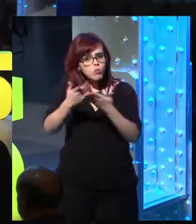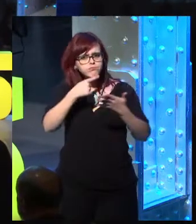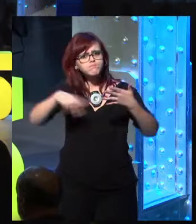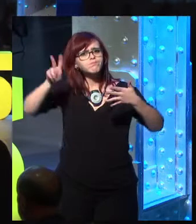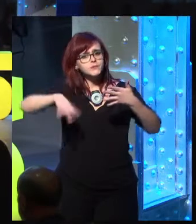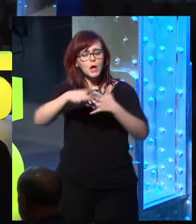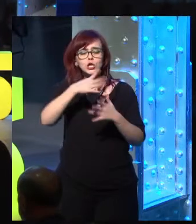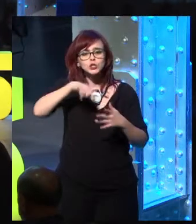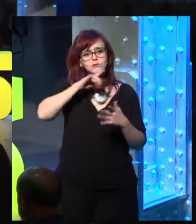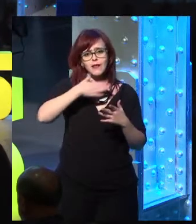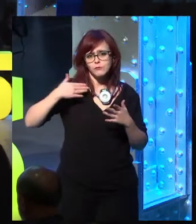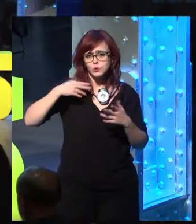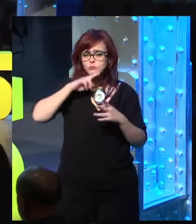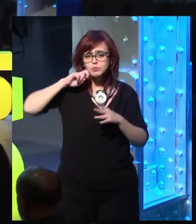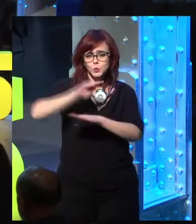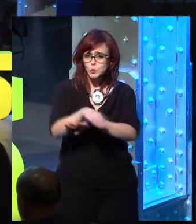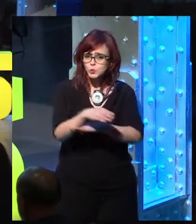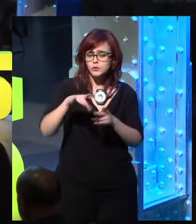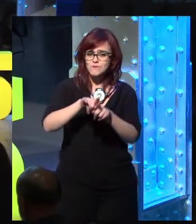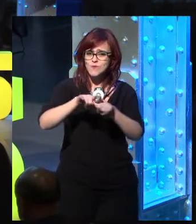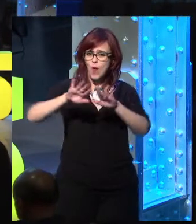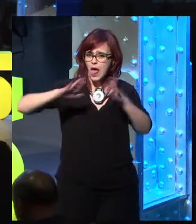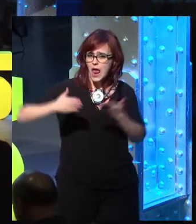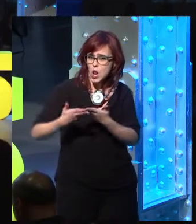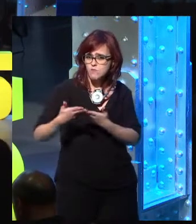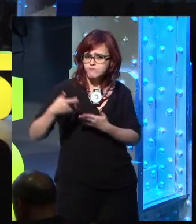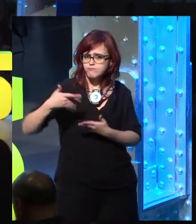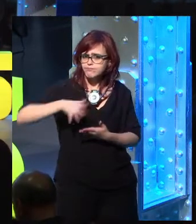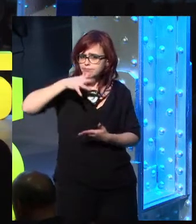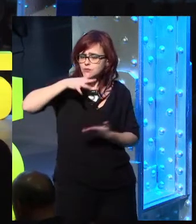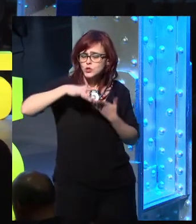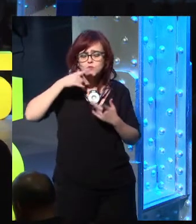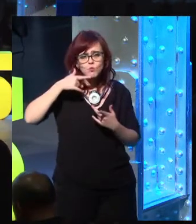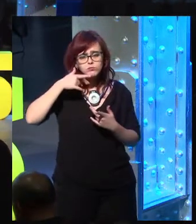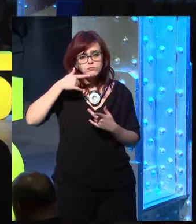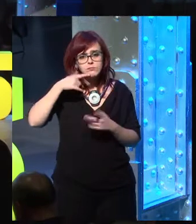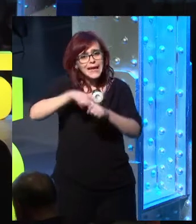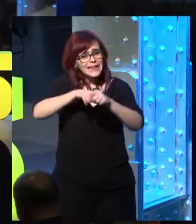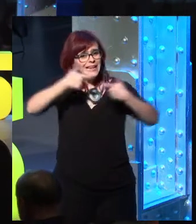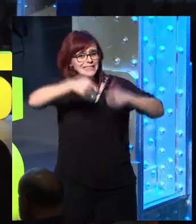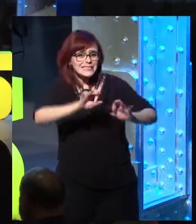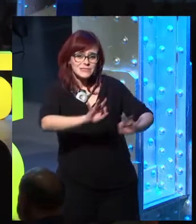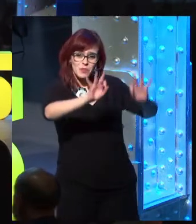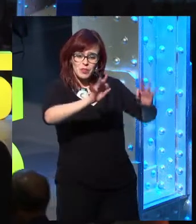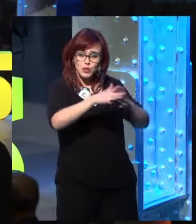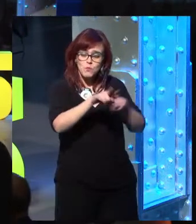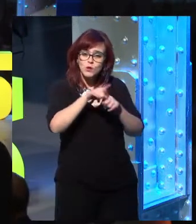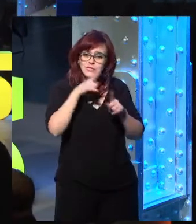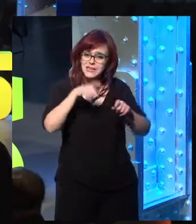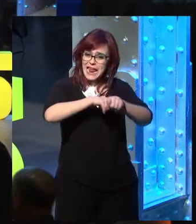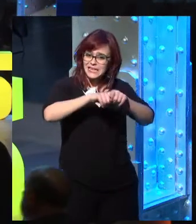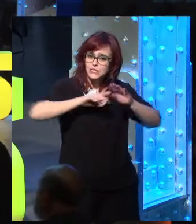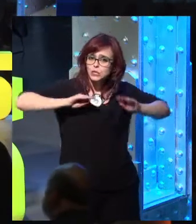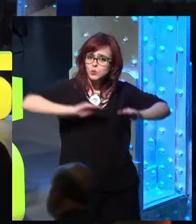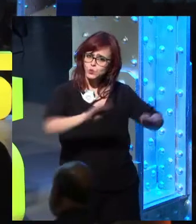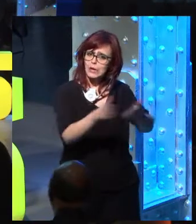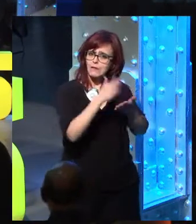the world rankings. And we would like to preserve this enormous characteristic, this